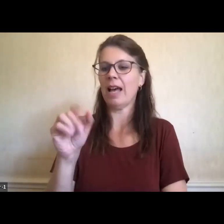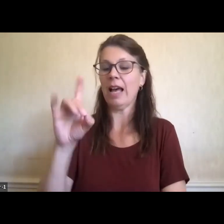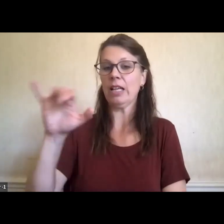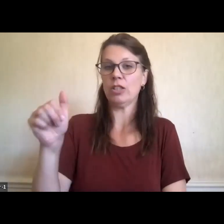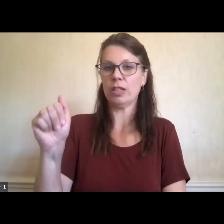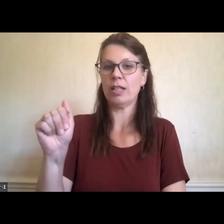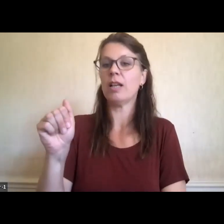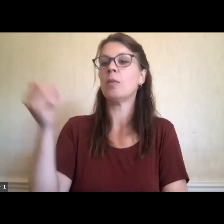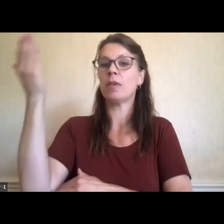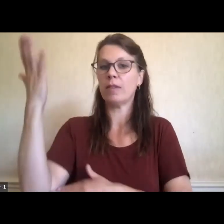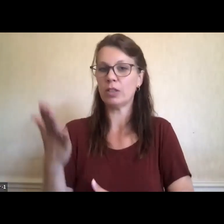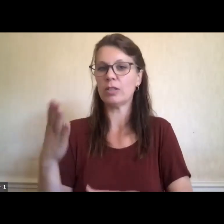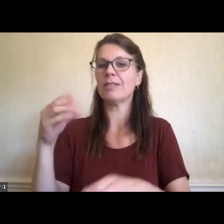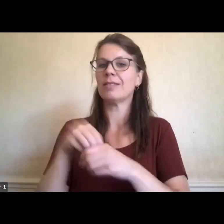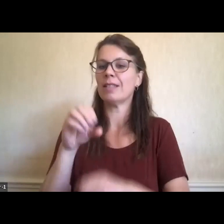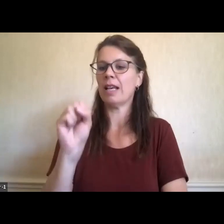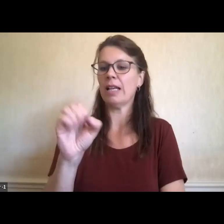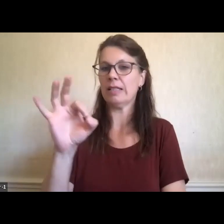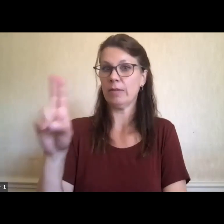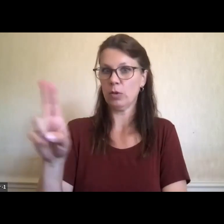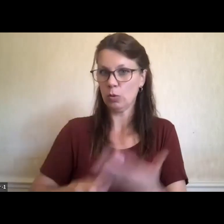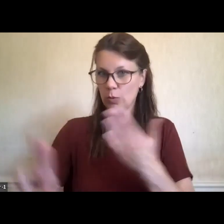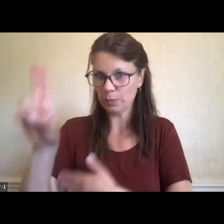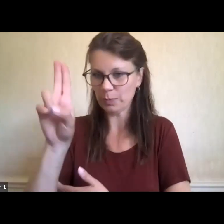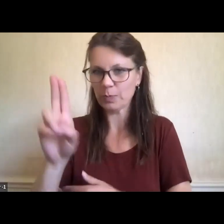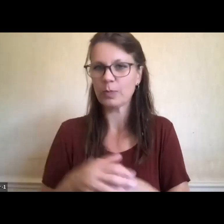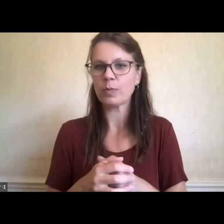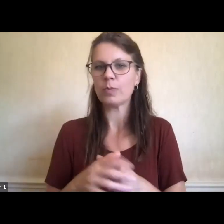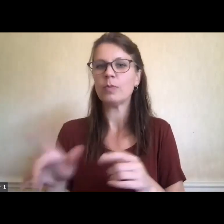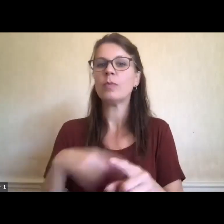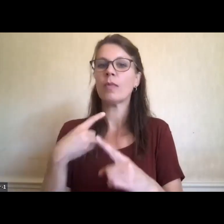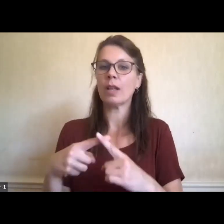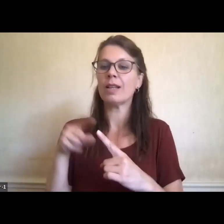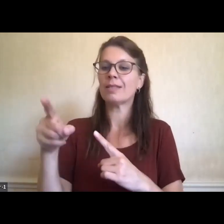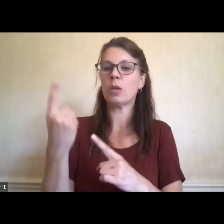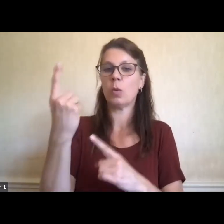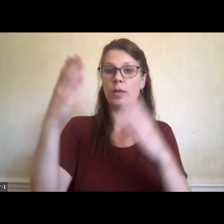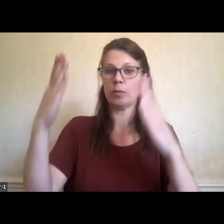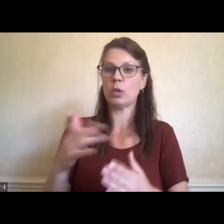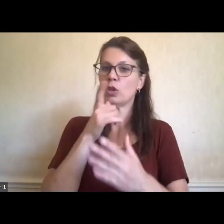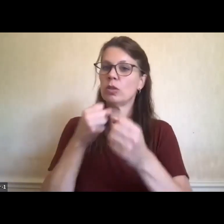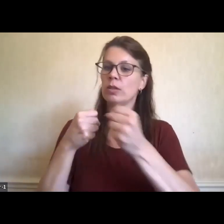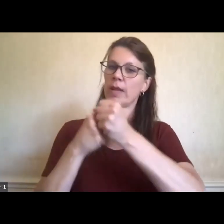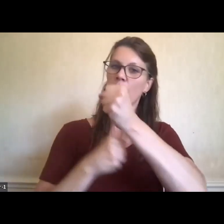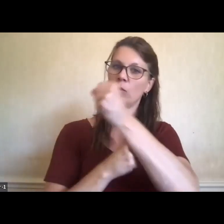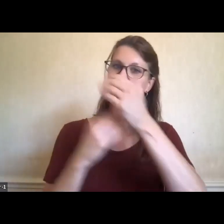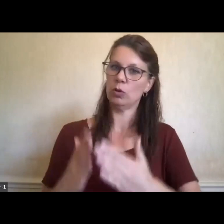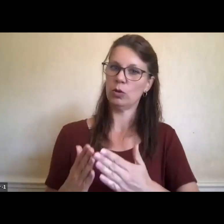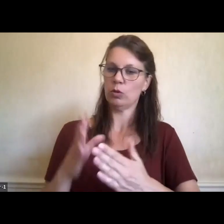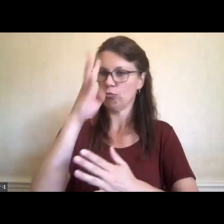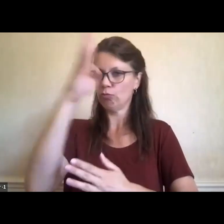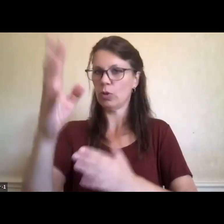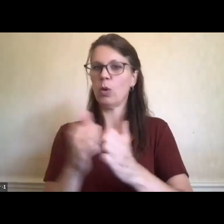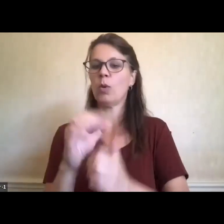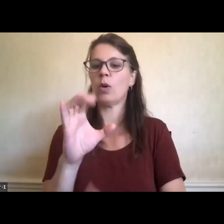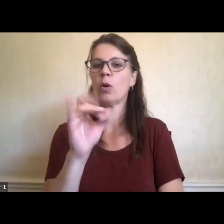management at Simon Fraser University. He is also one of the founders of the Indigenous Guardians training program with Coastal